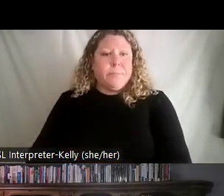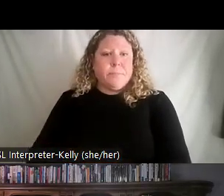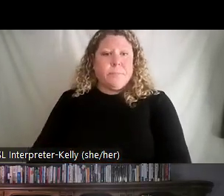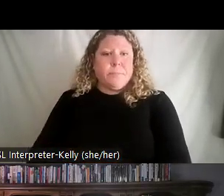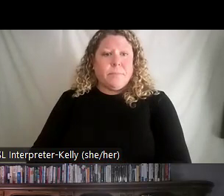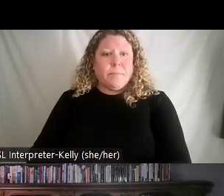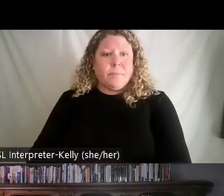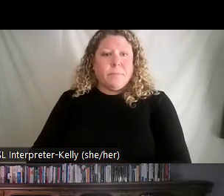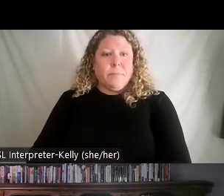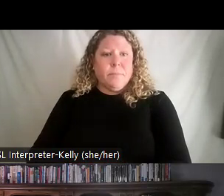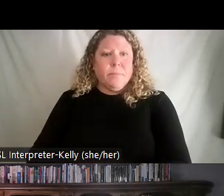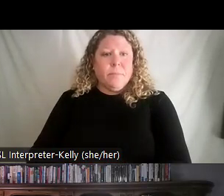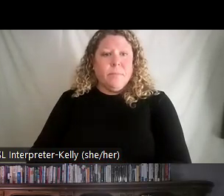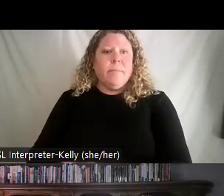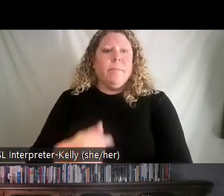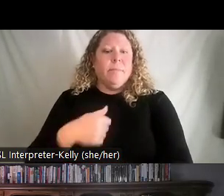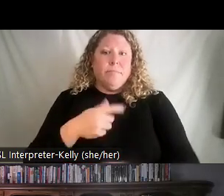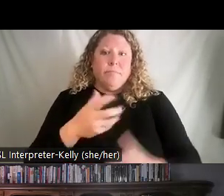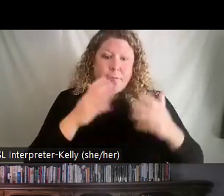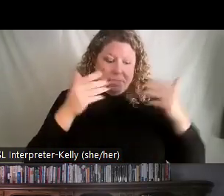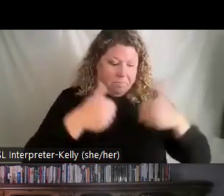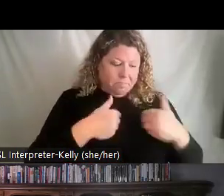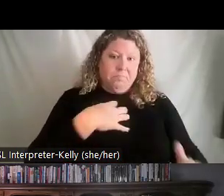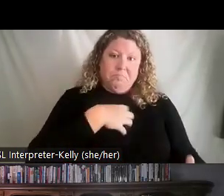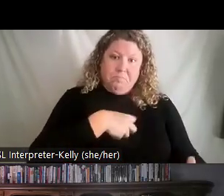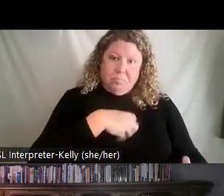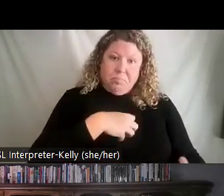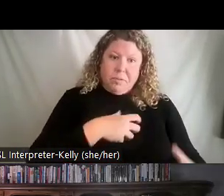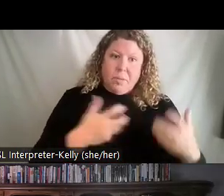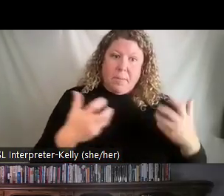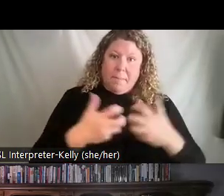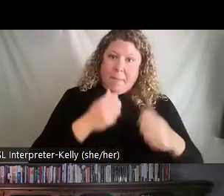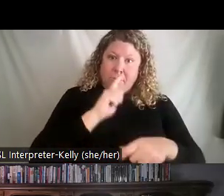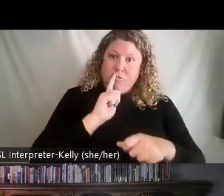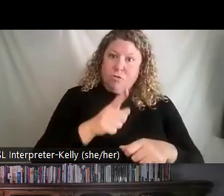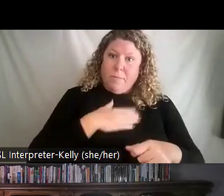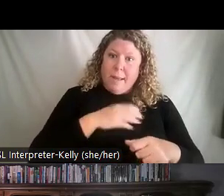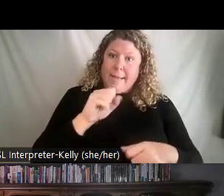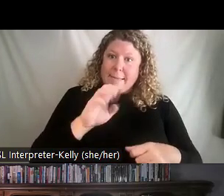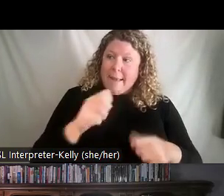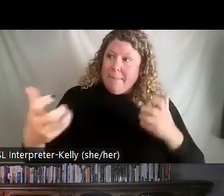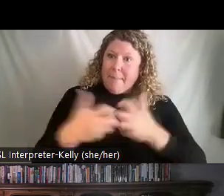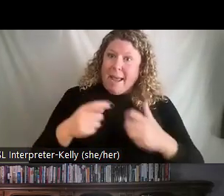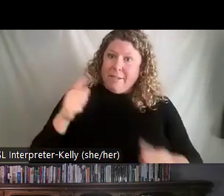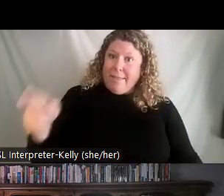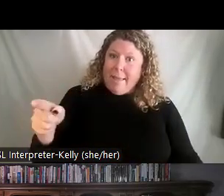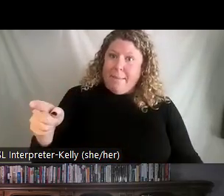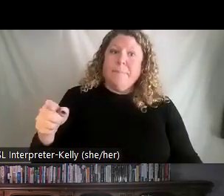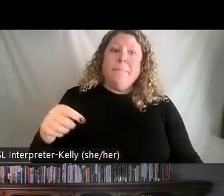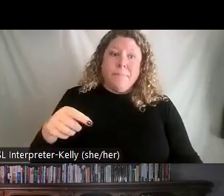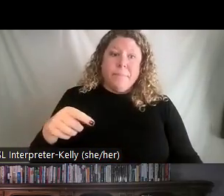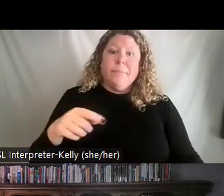Finally, we want to decide on matching our leadership style. So this is really what a lean leader is all about. It's making sure that we're aligning